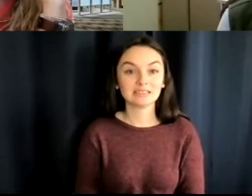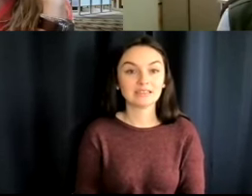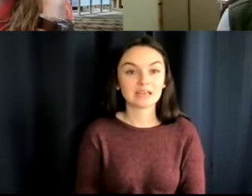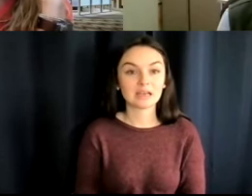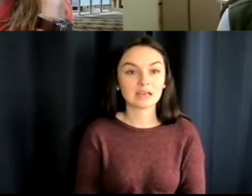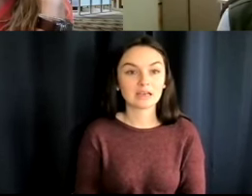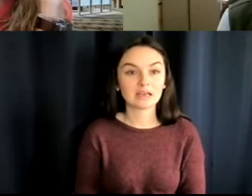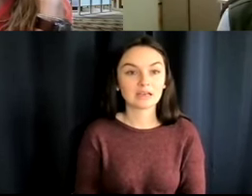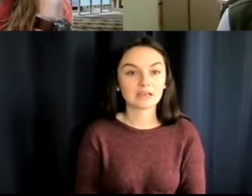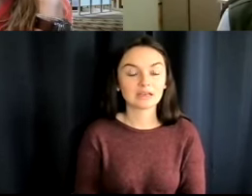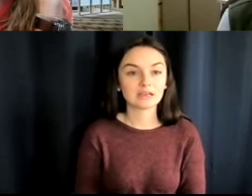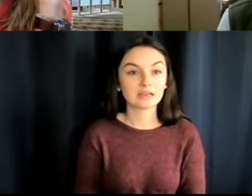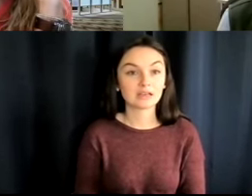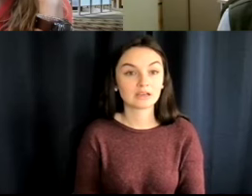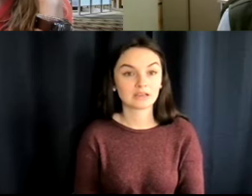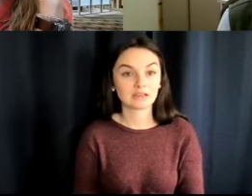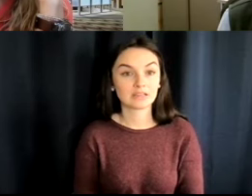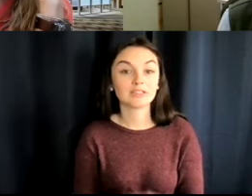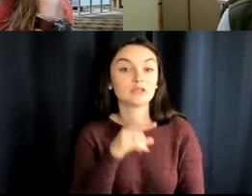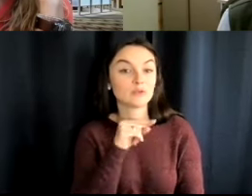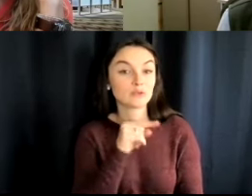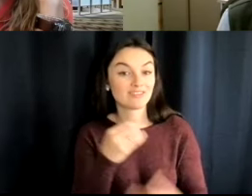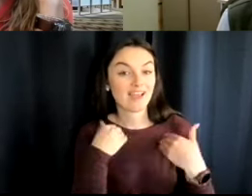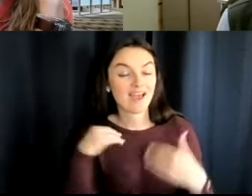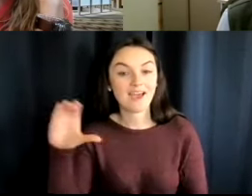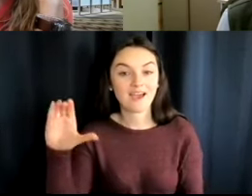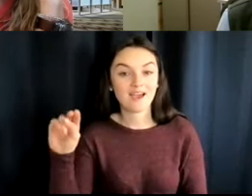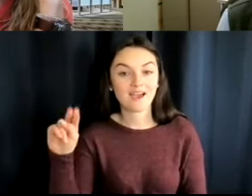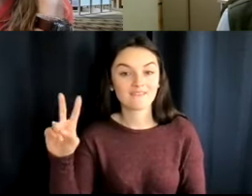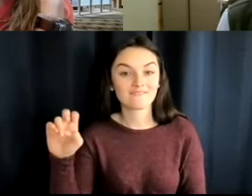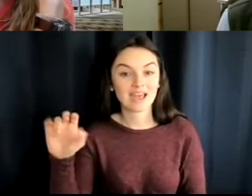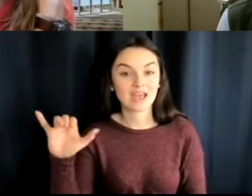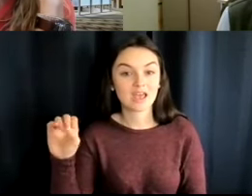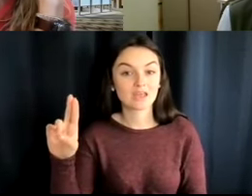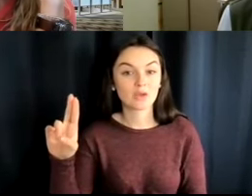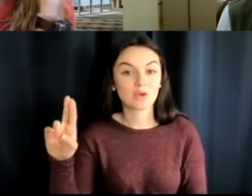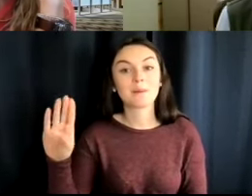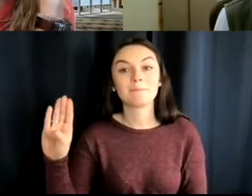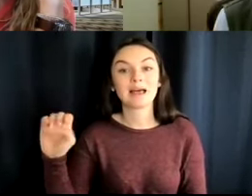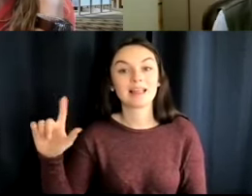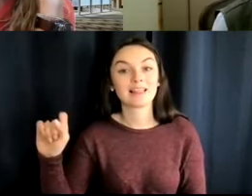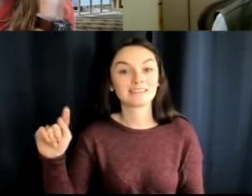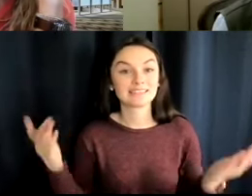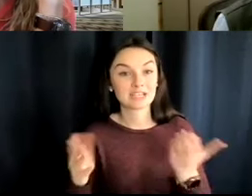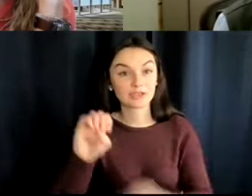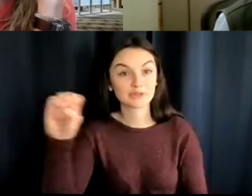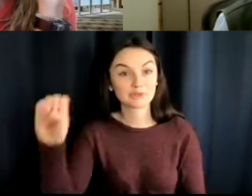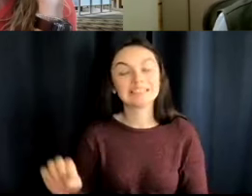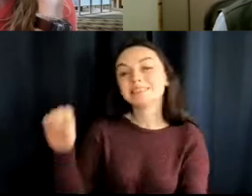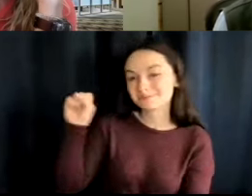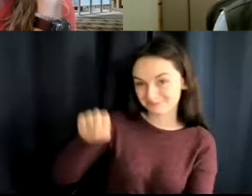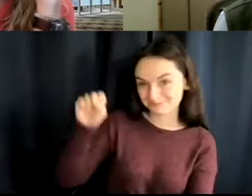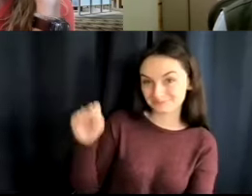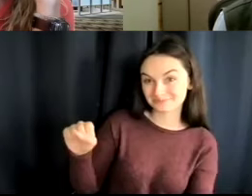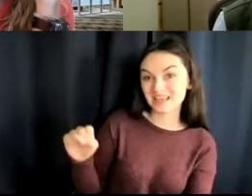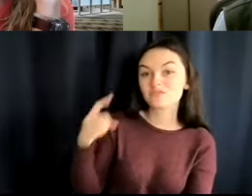Amy, do they have conveyor belts here at the Eugene airport? Yes, we do. So for our baggage